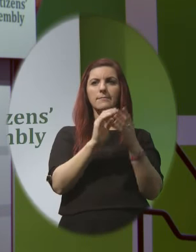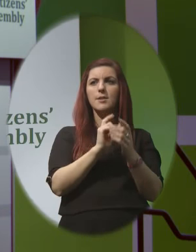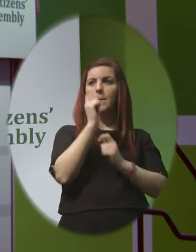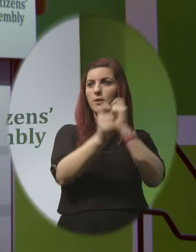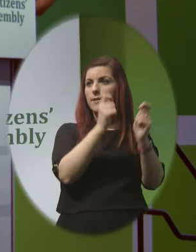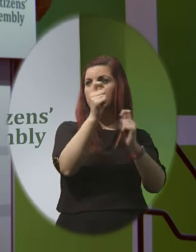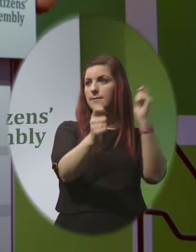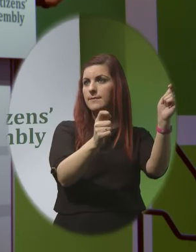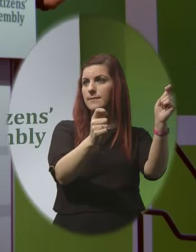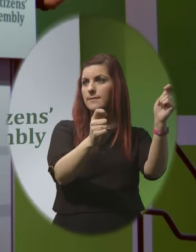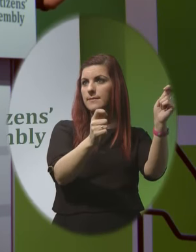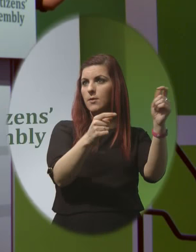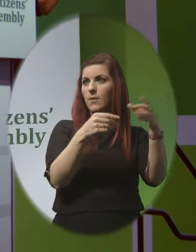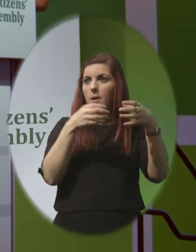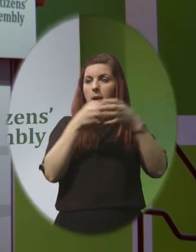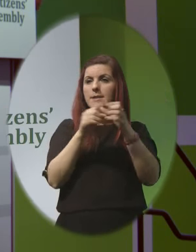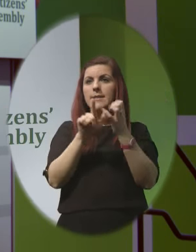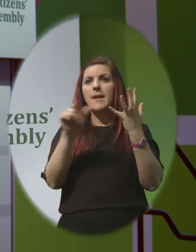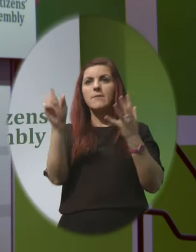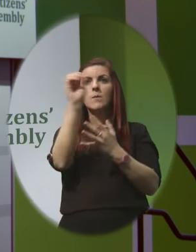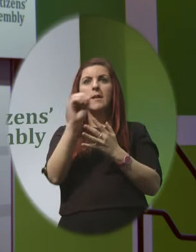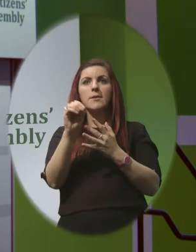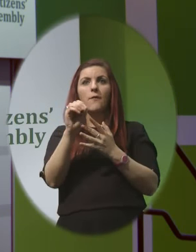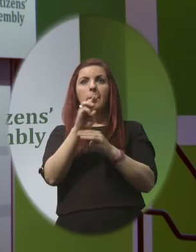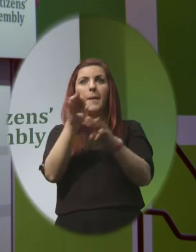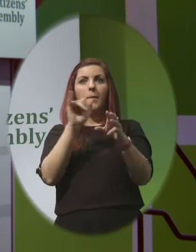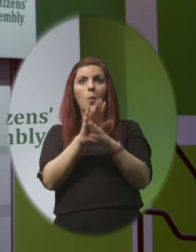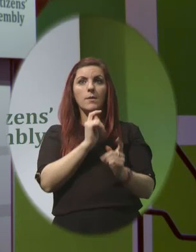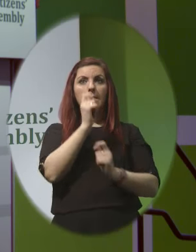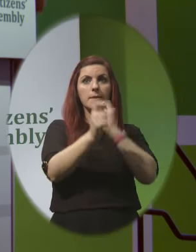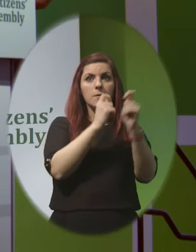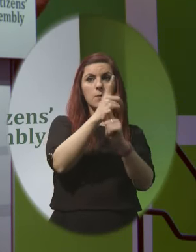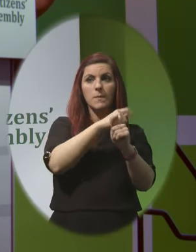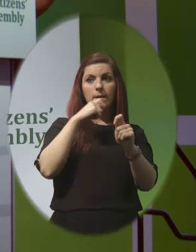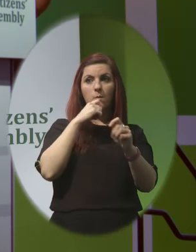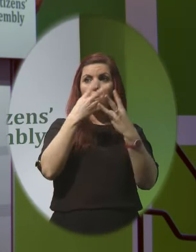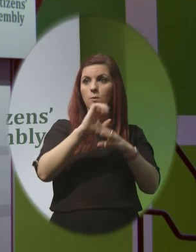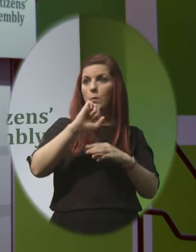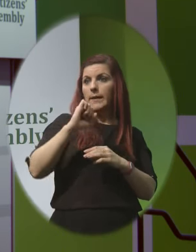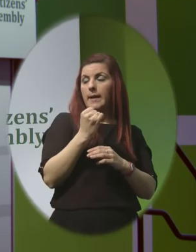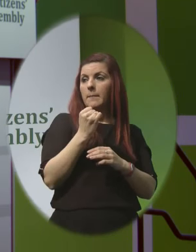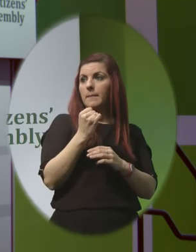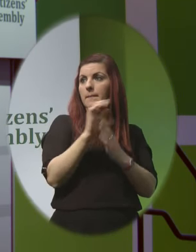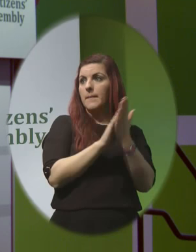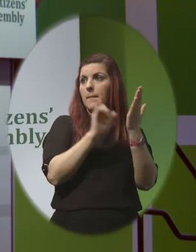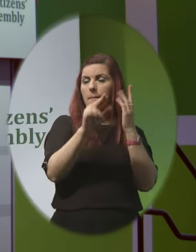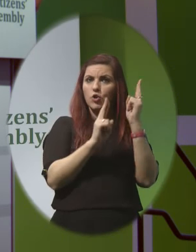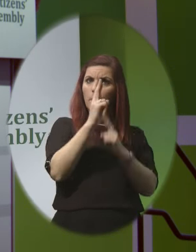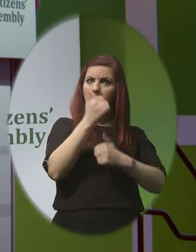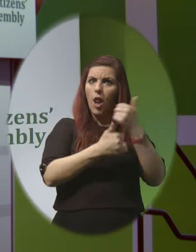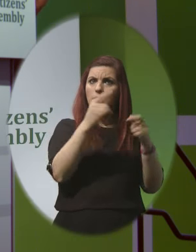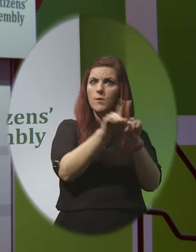a minority And the 70% of citizens who made submissions in favour of keeping the Eighth Amendment unchanged Should be acknowledged